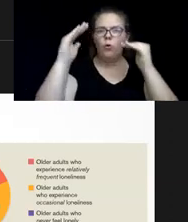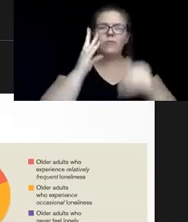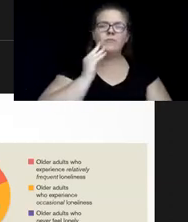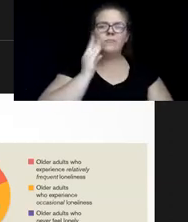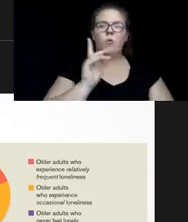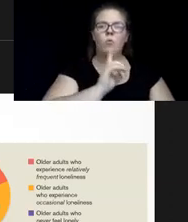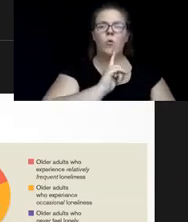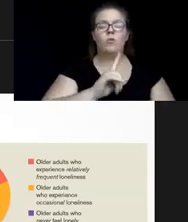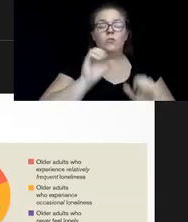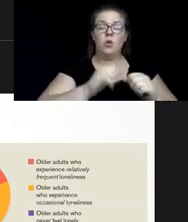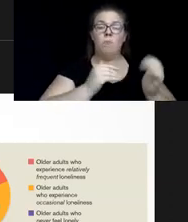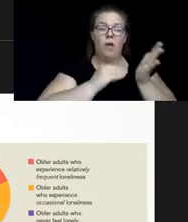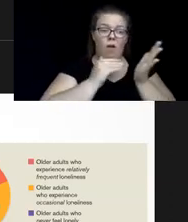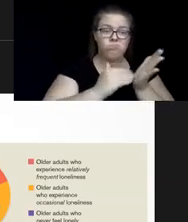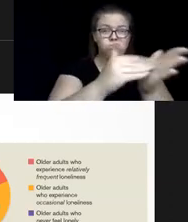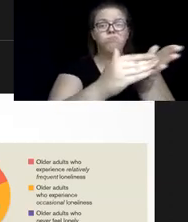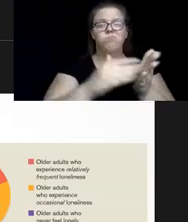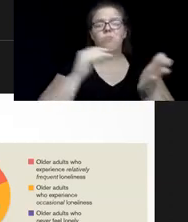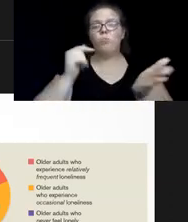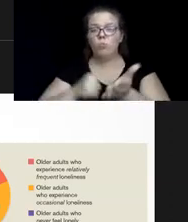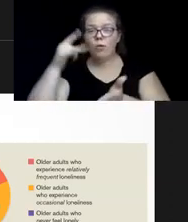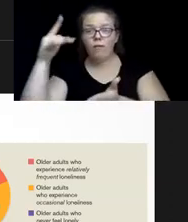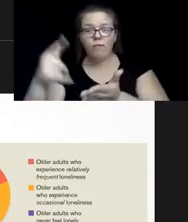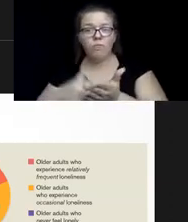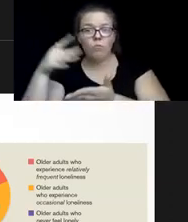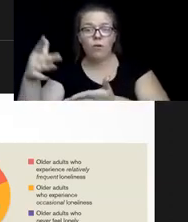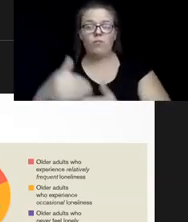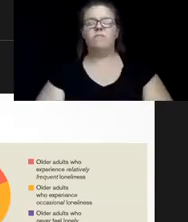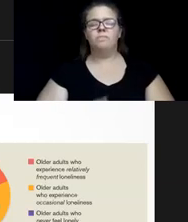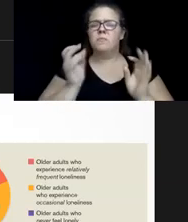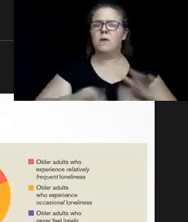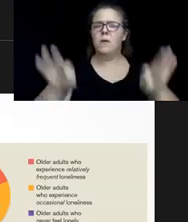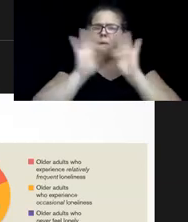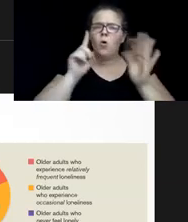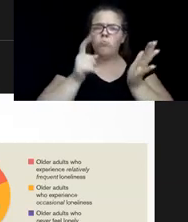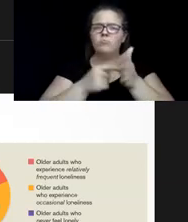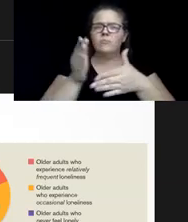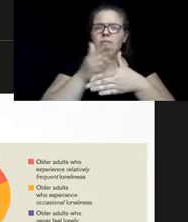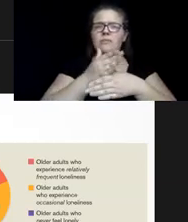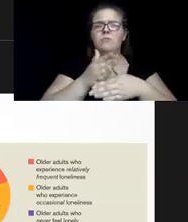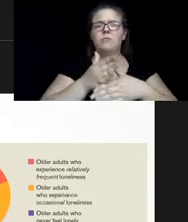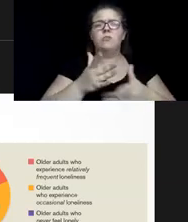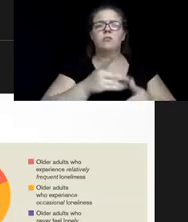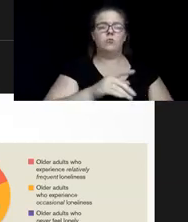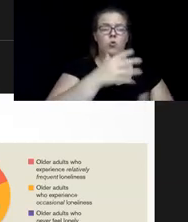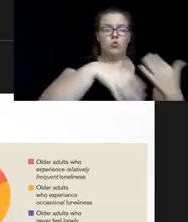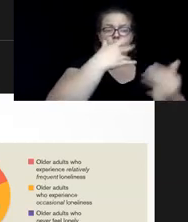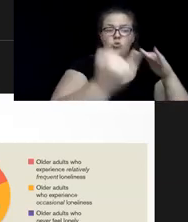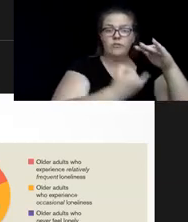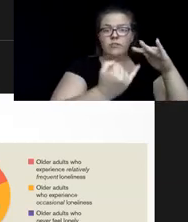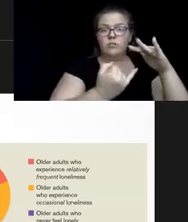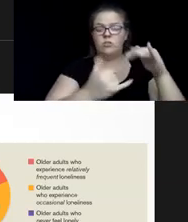frequent or occasional. And I think it's important to point out the difference between social isolation and loneliness.